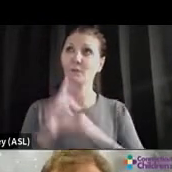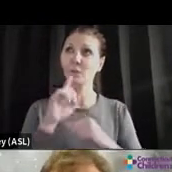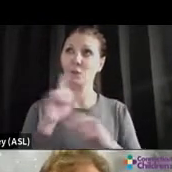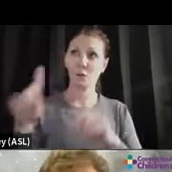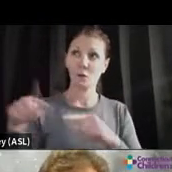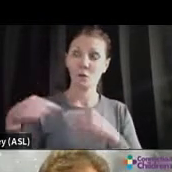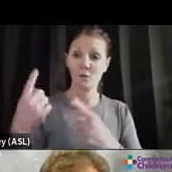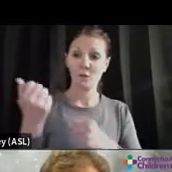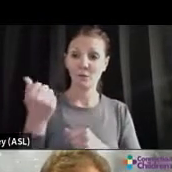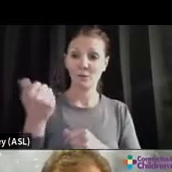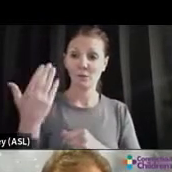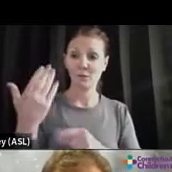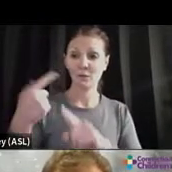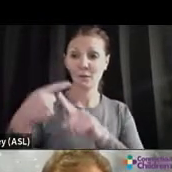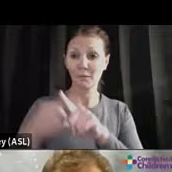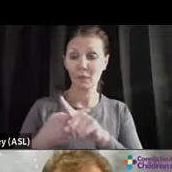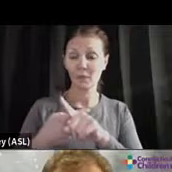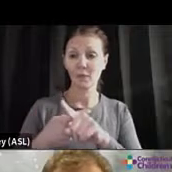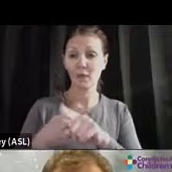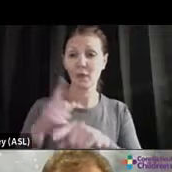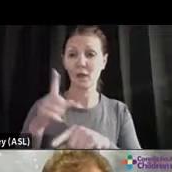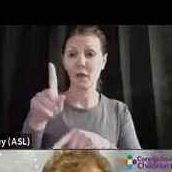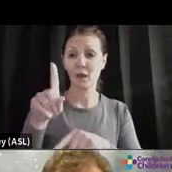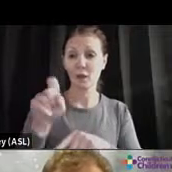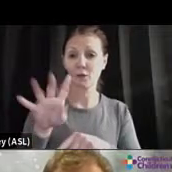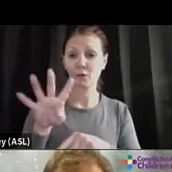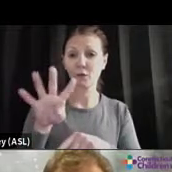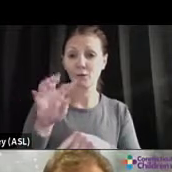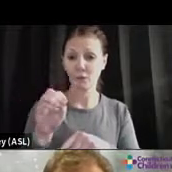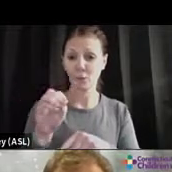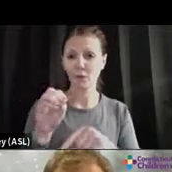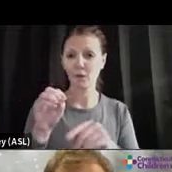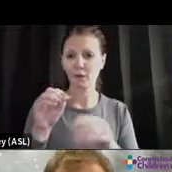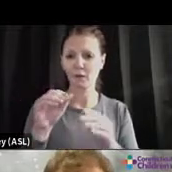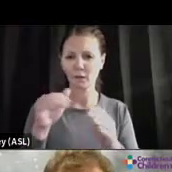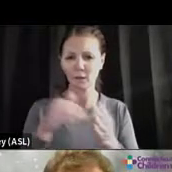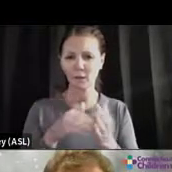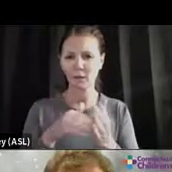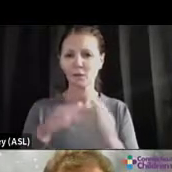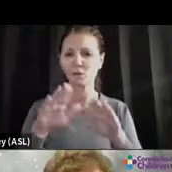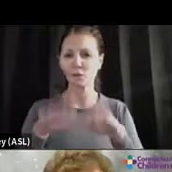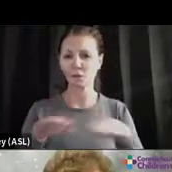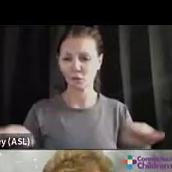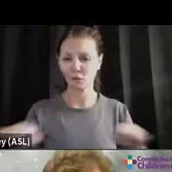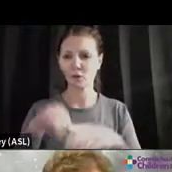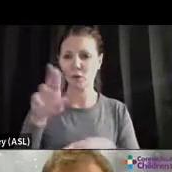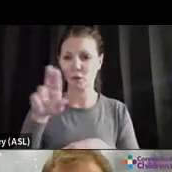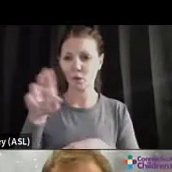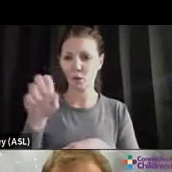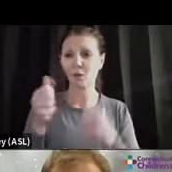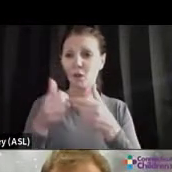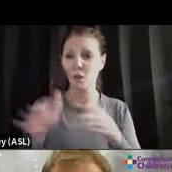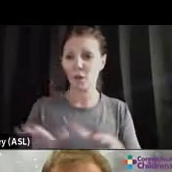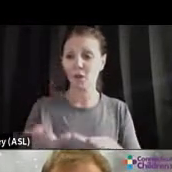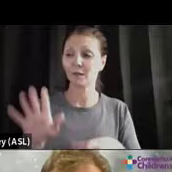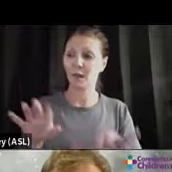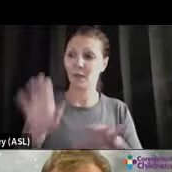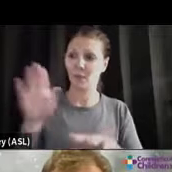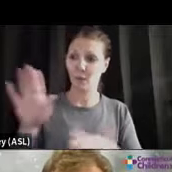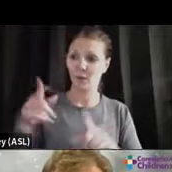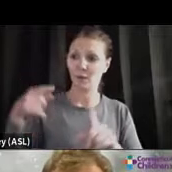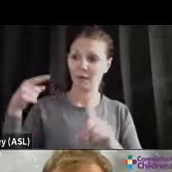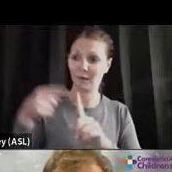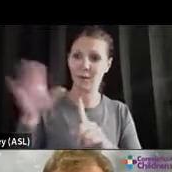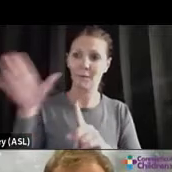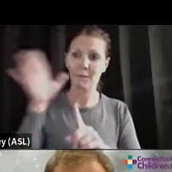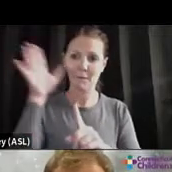140 children in the United States lost a key parent or grandparent who was their caregiver. I've not thought of